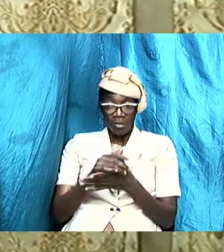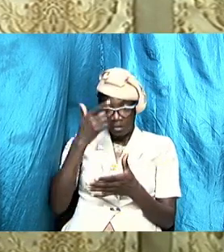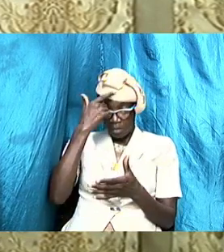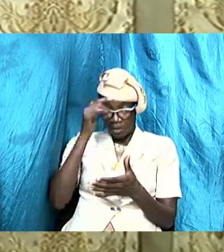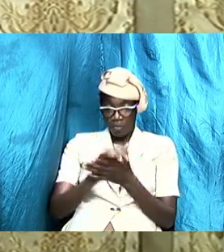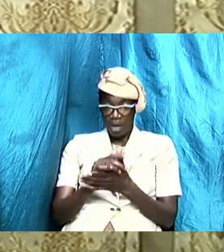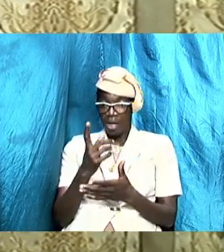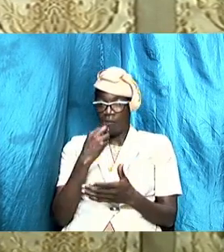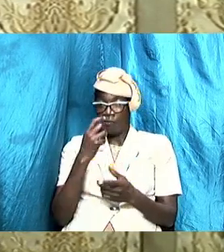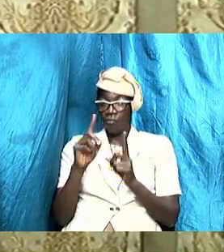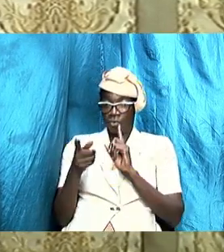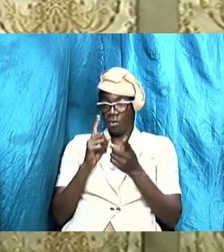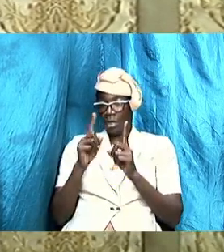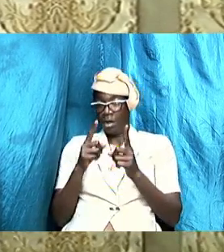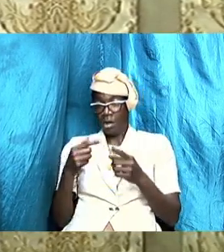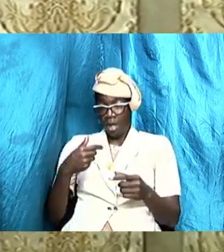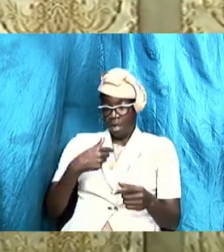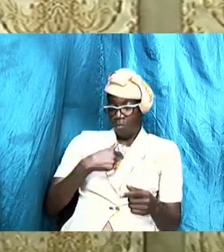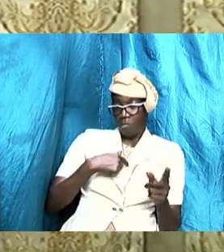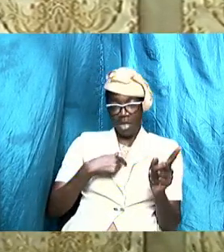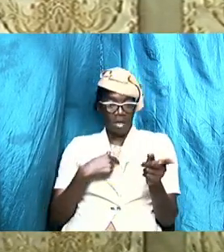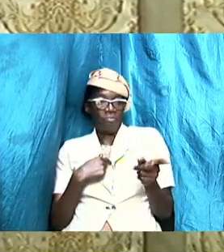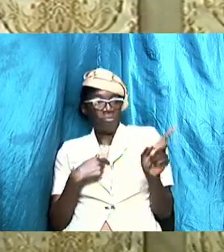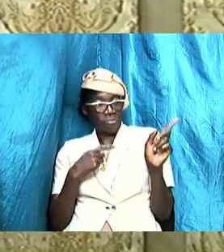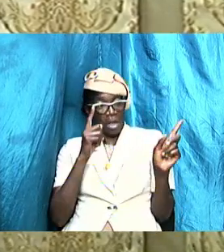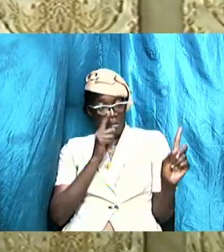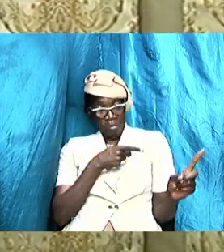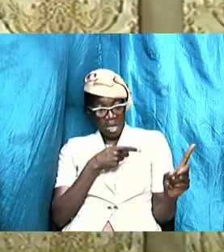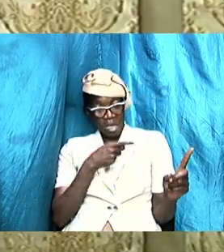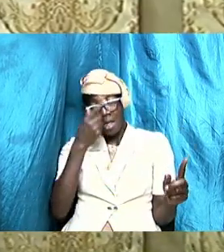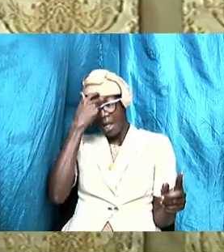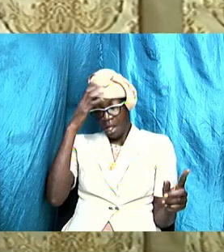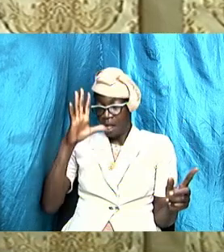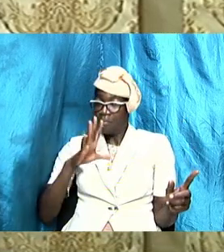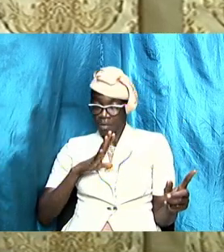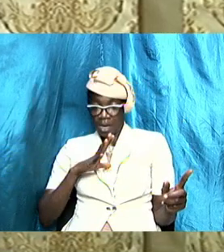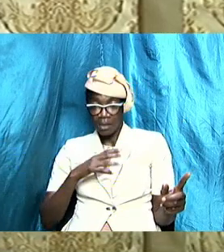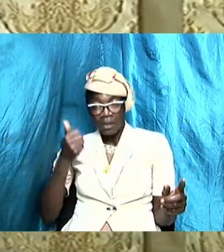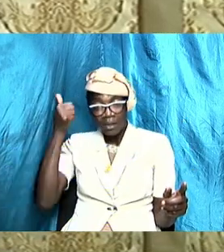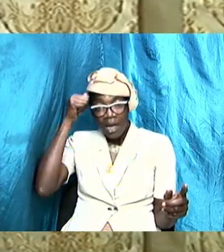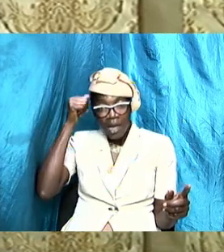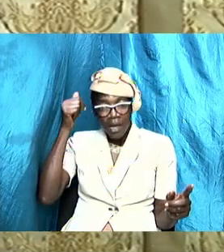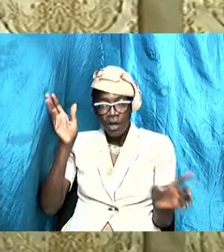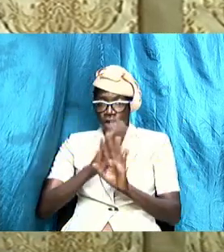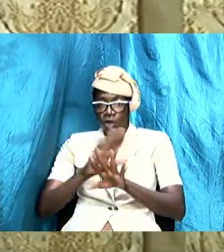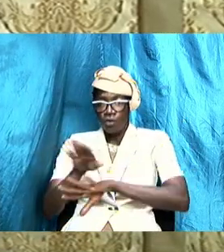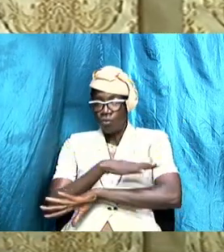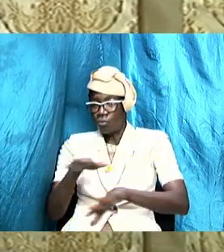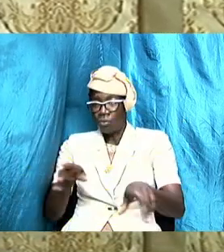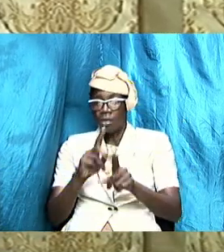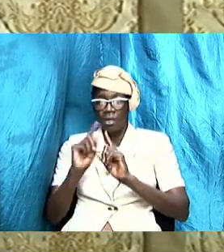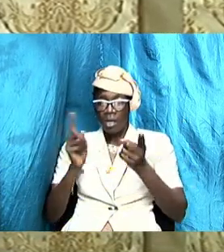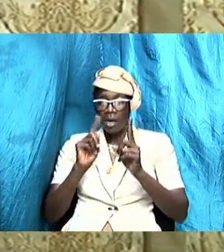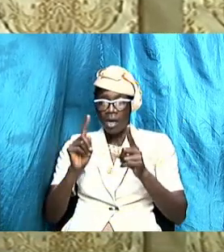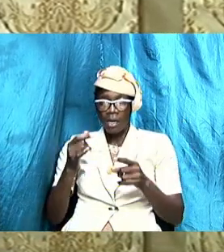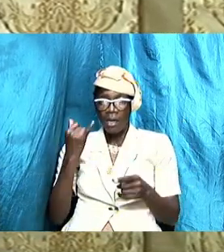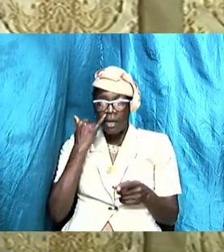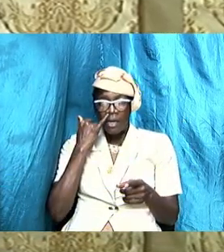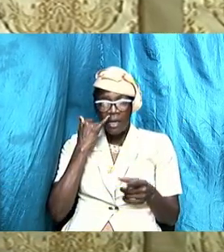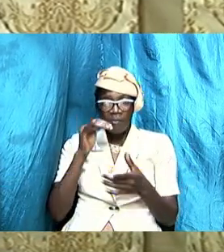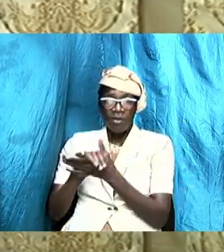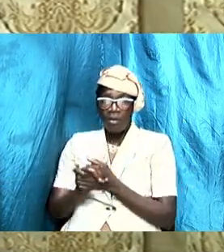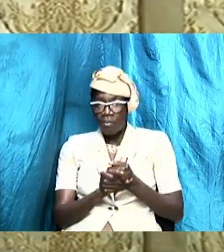to and I am the man the head don't talk to that if you married for five years it is five years of